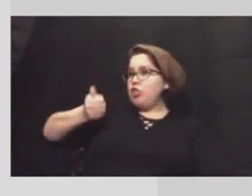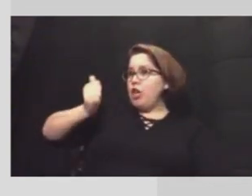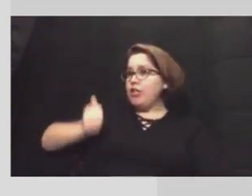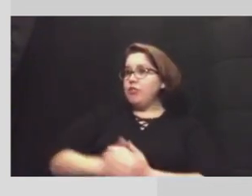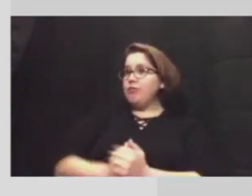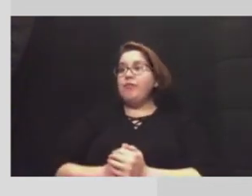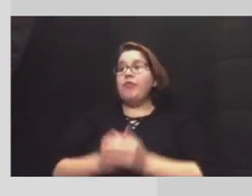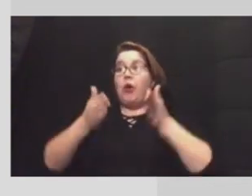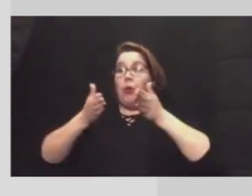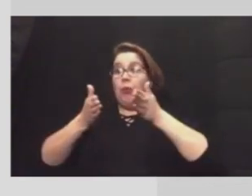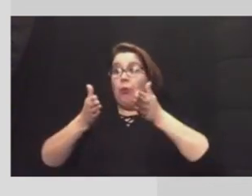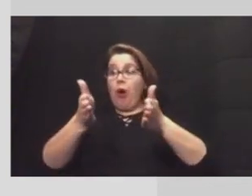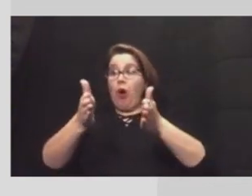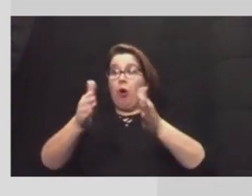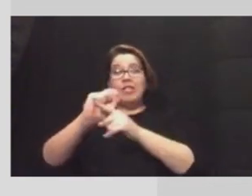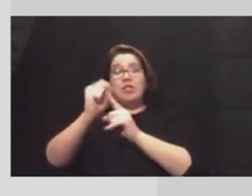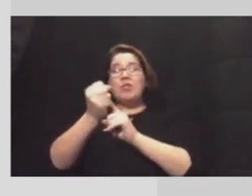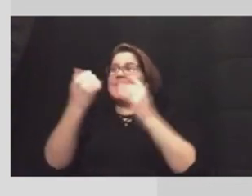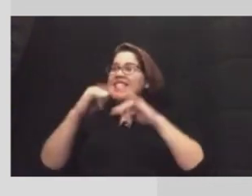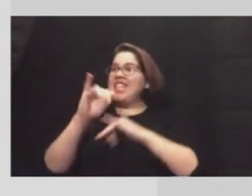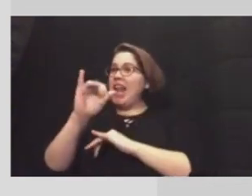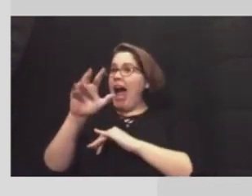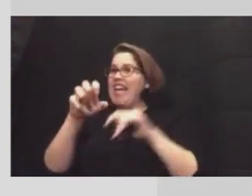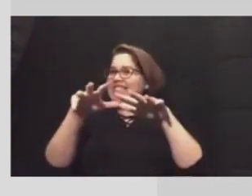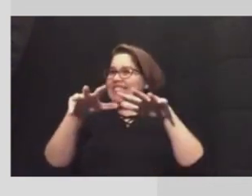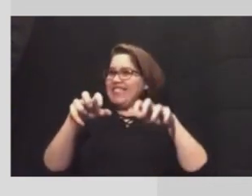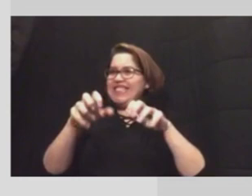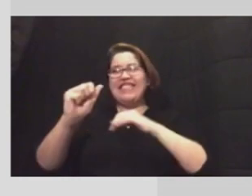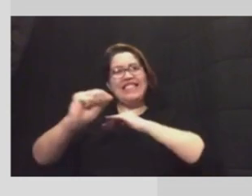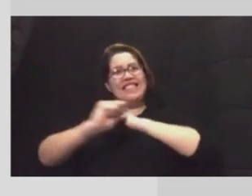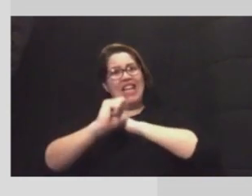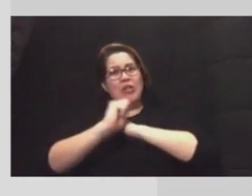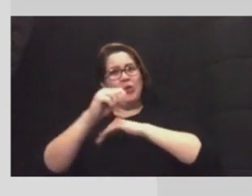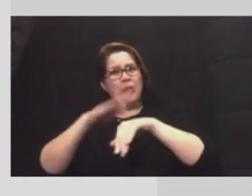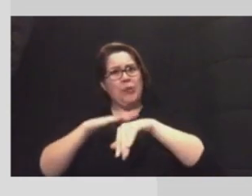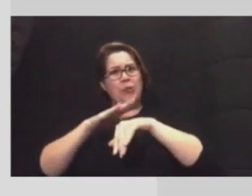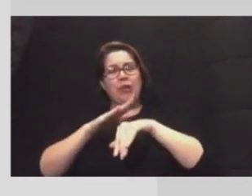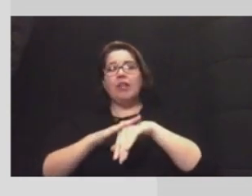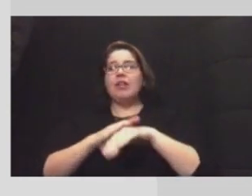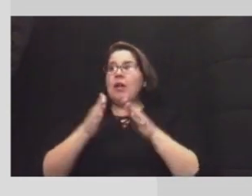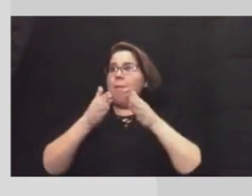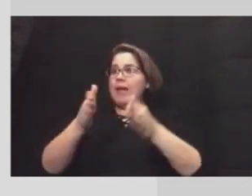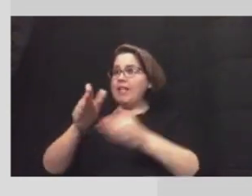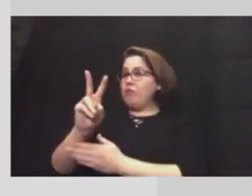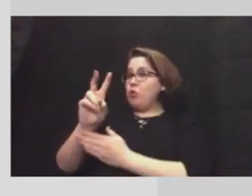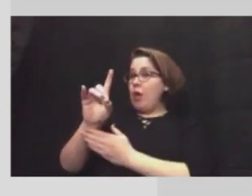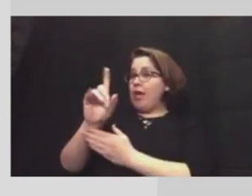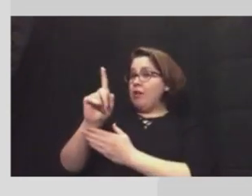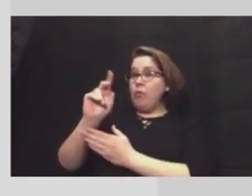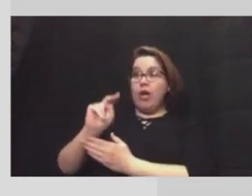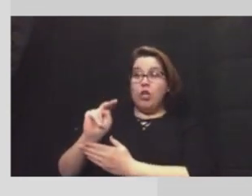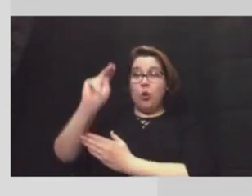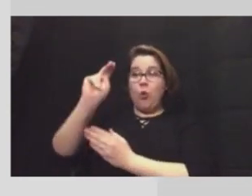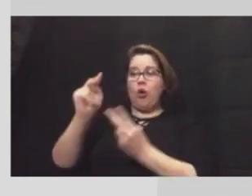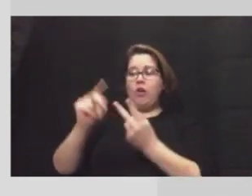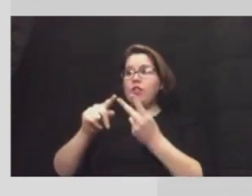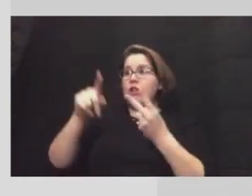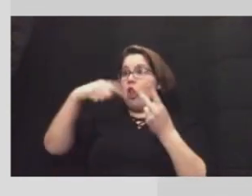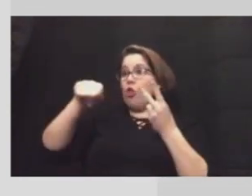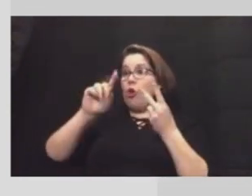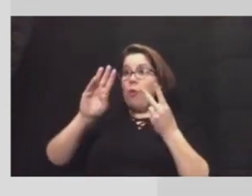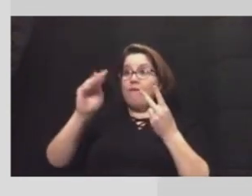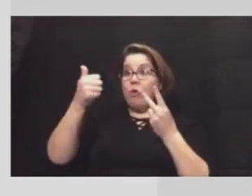Road conditions remain icy and very dangerous. The main lanes of 281 North, Loop 410